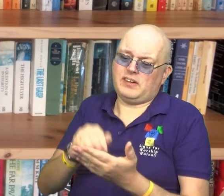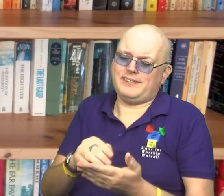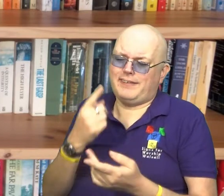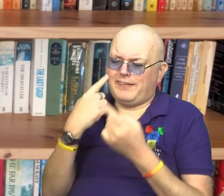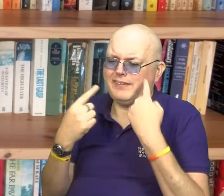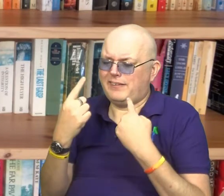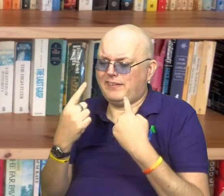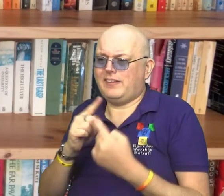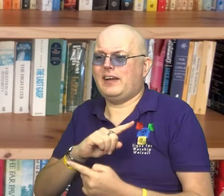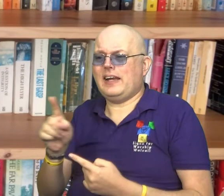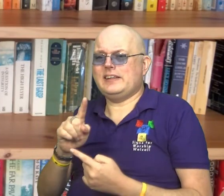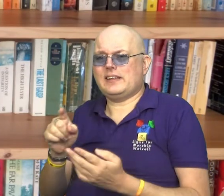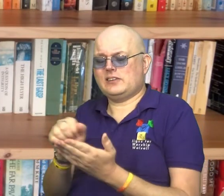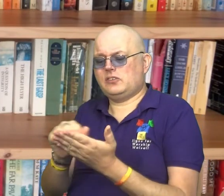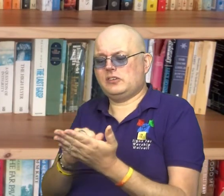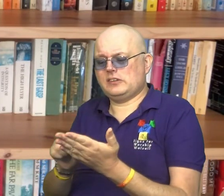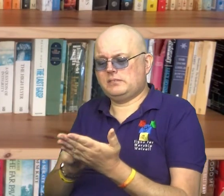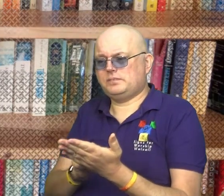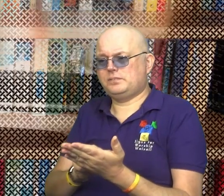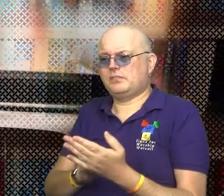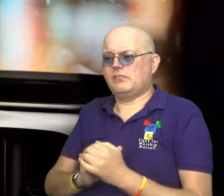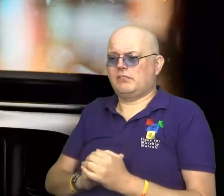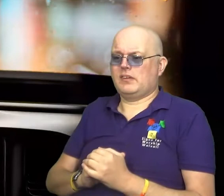Later on, Sally wrote this for me.